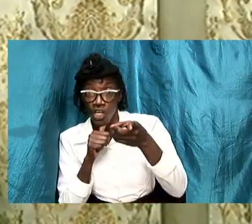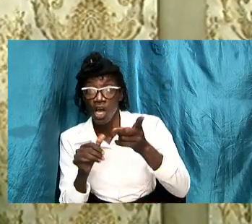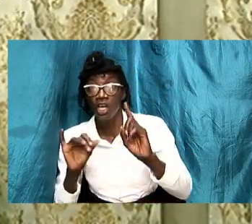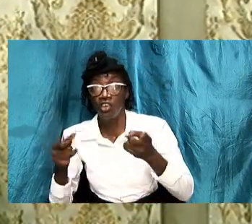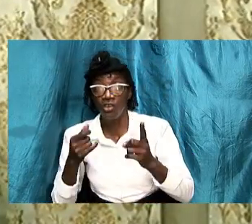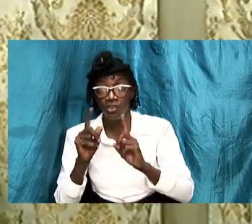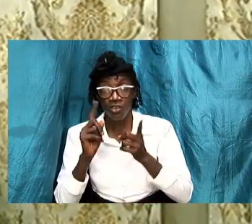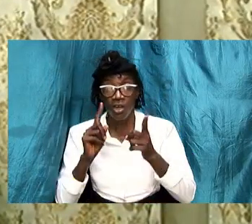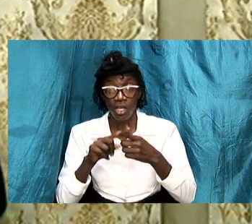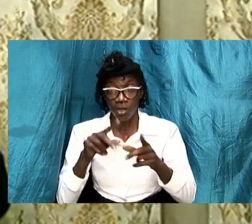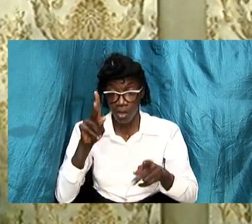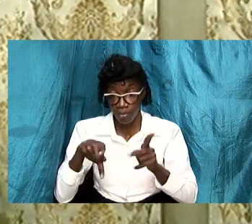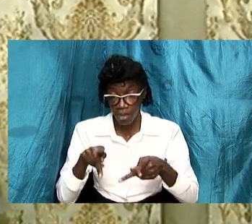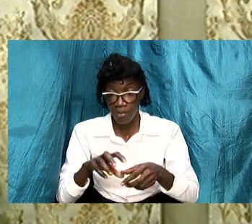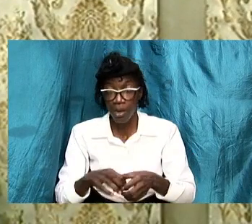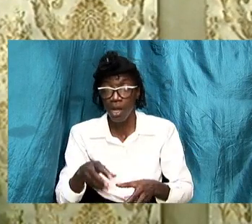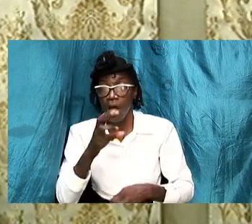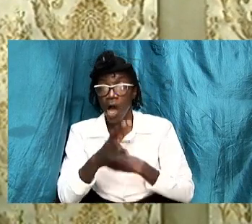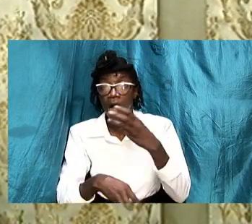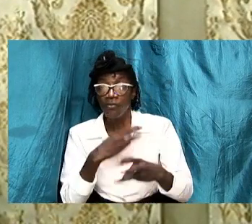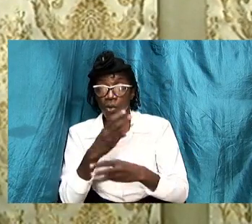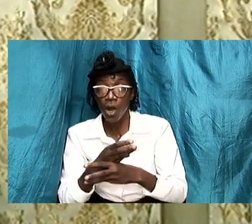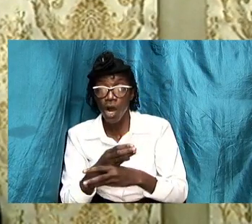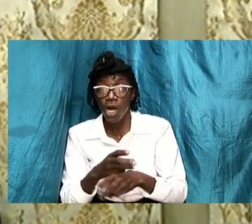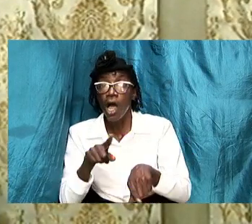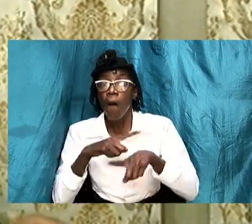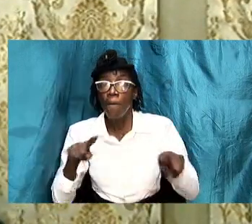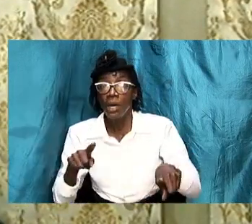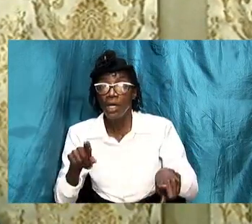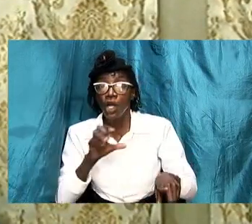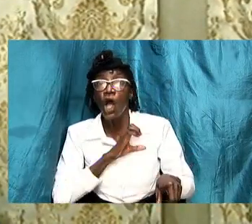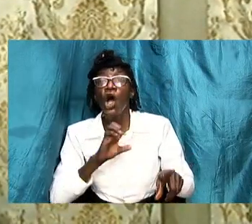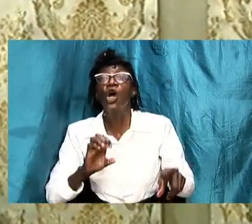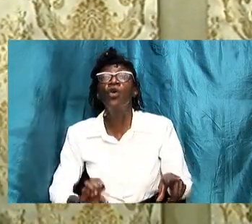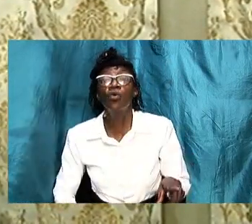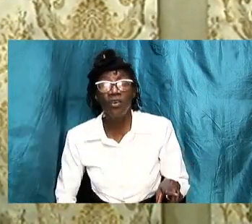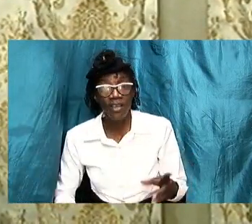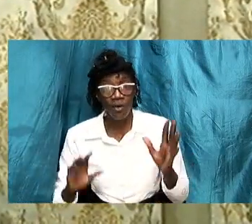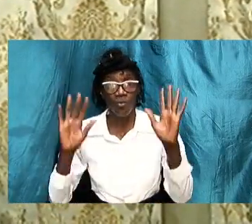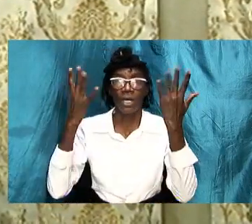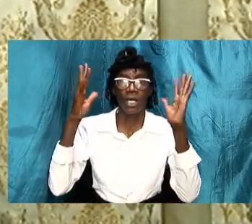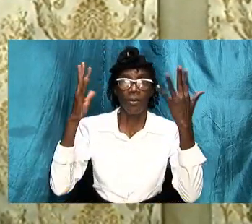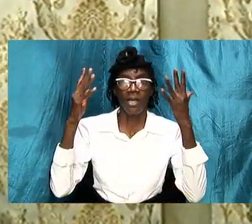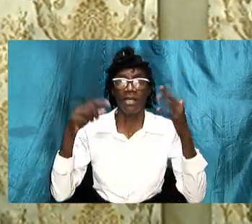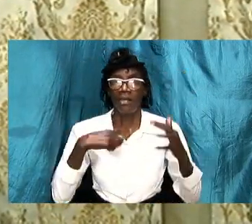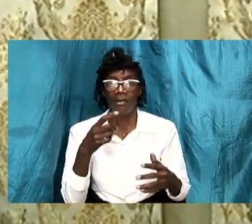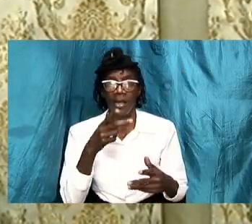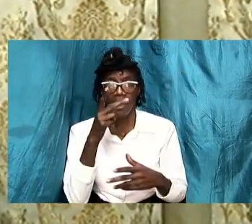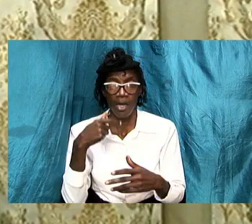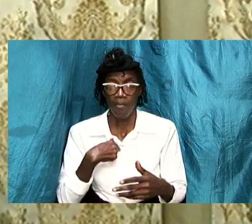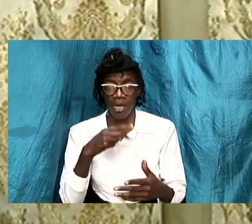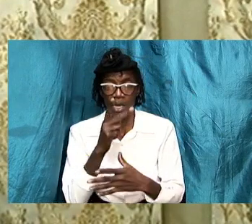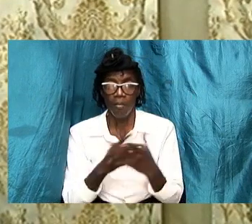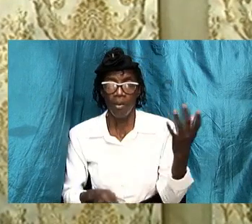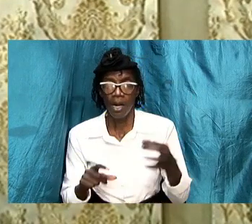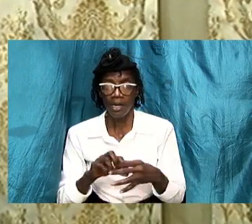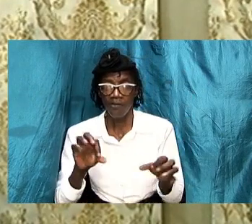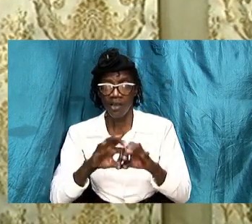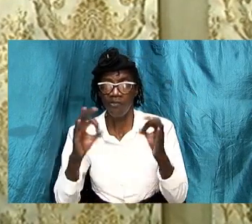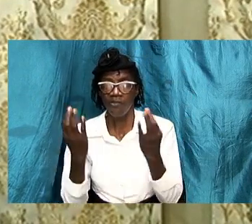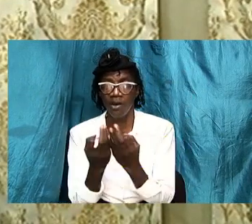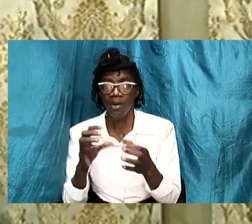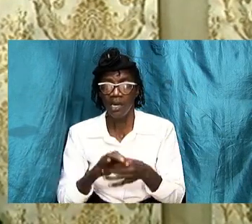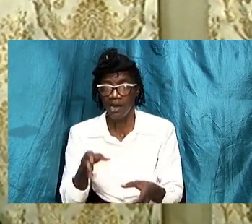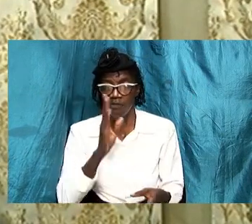world now i am talking to christians who clap their hands and say i am a part of the family of god and i challenge